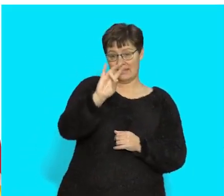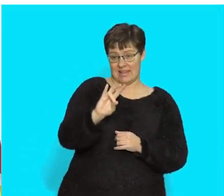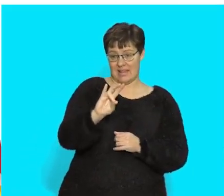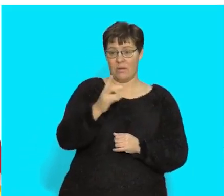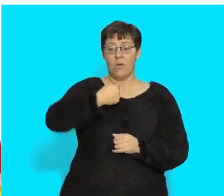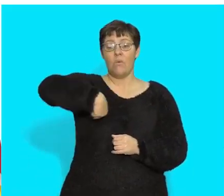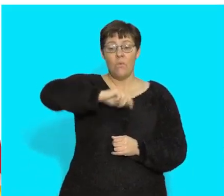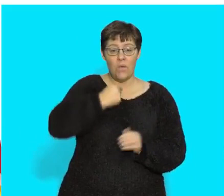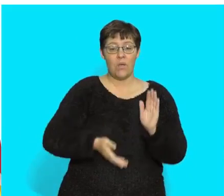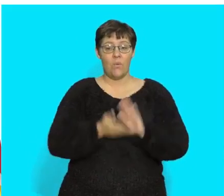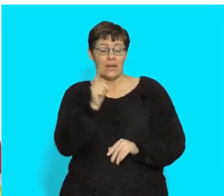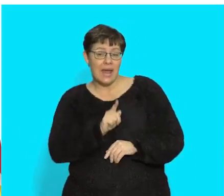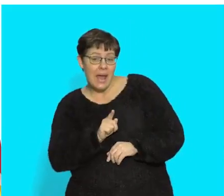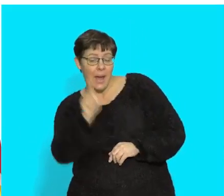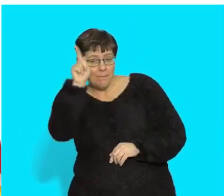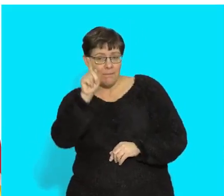Mountain.